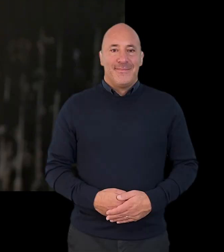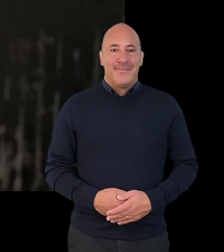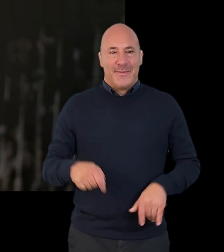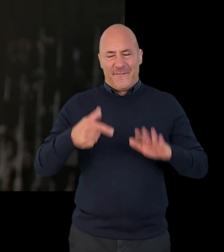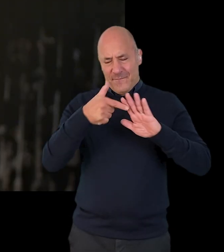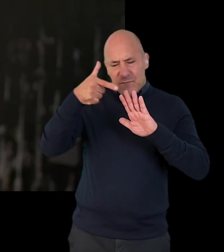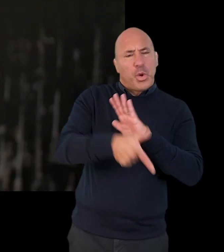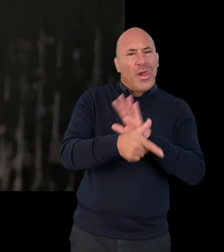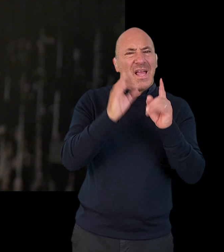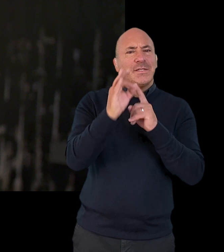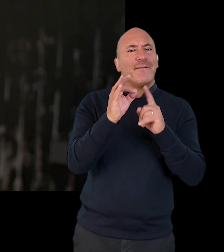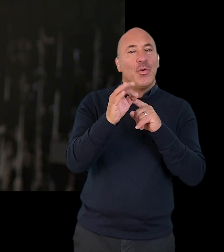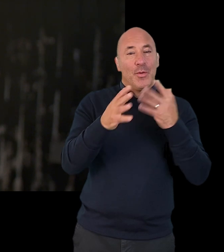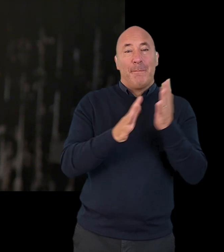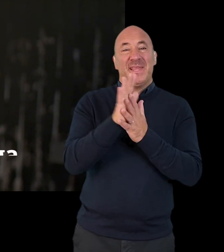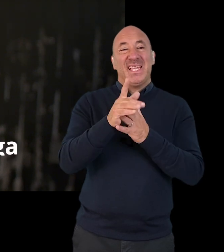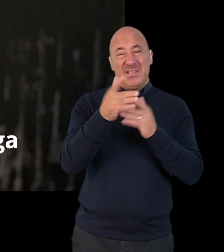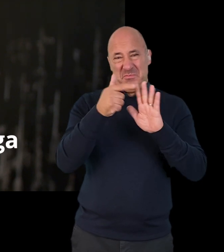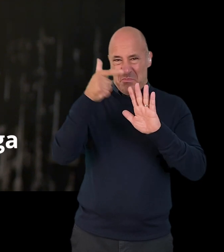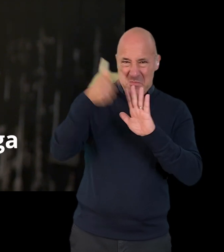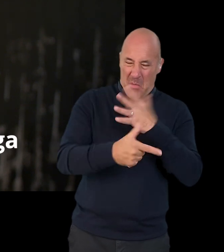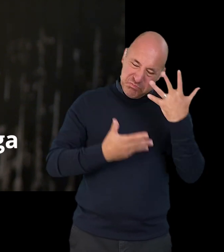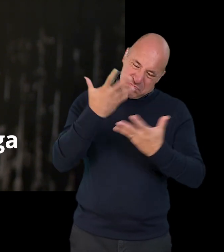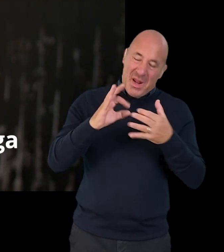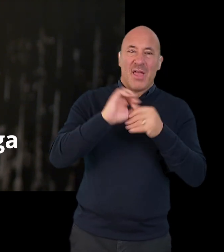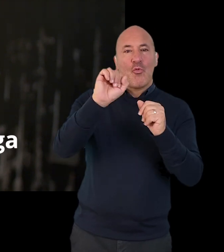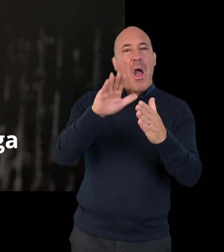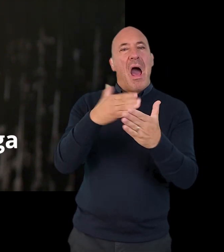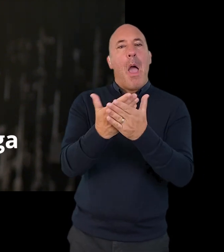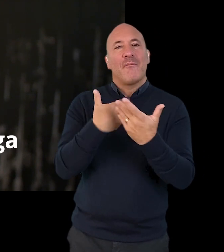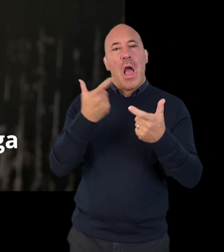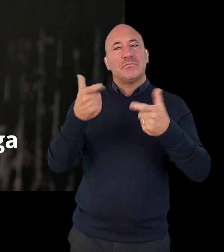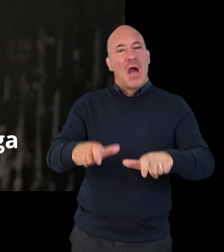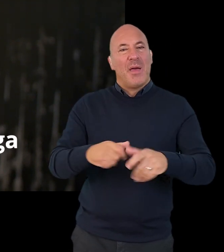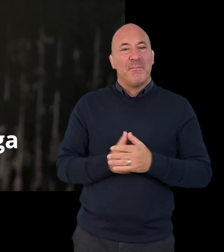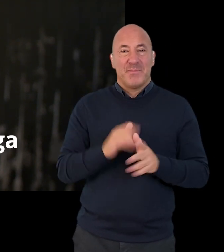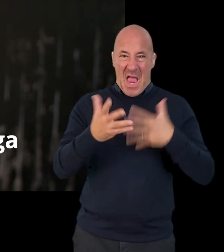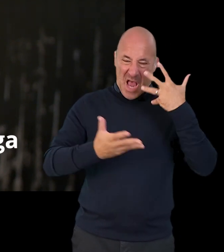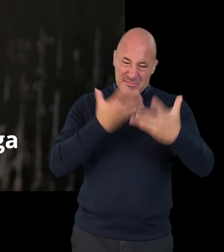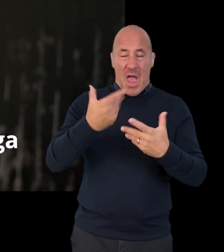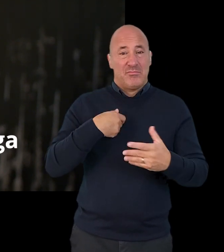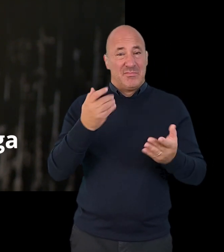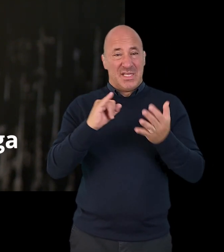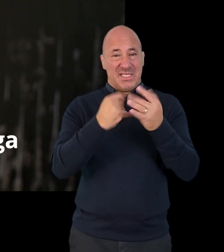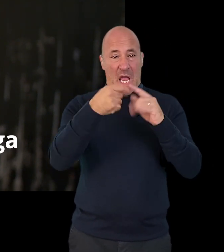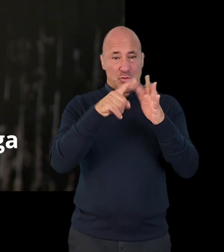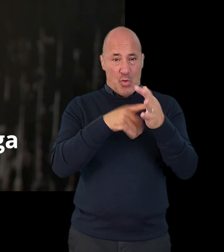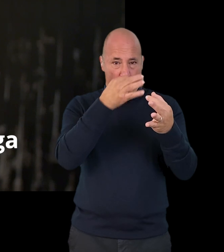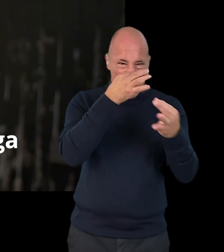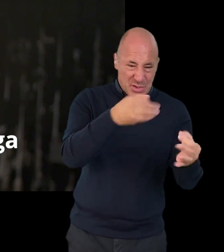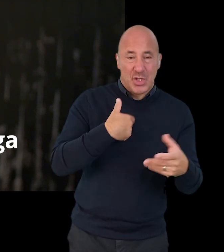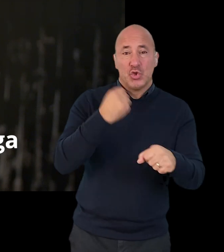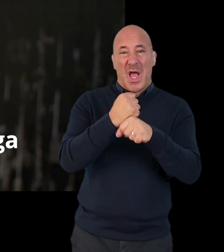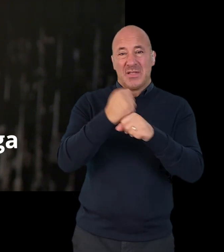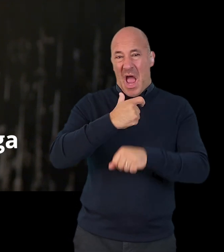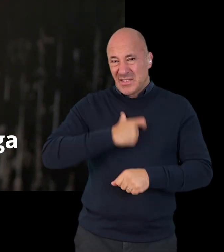The full interview is when you give full details about your asylum claim. You have to explain about your sexual orientation or gender